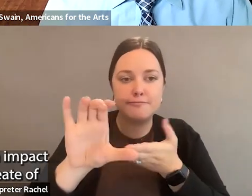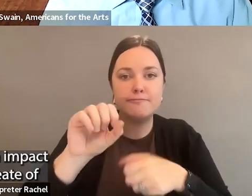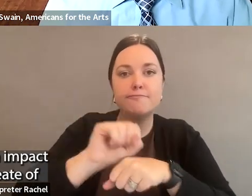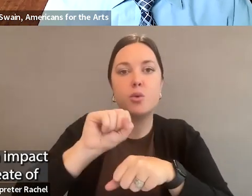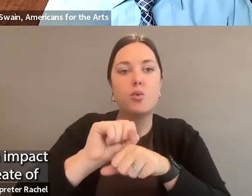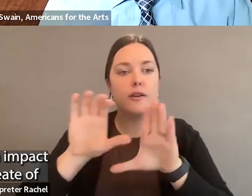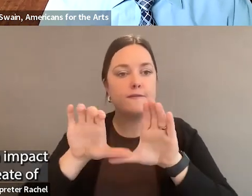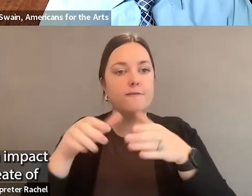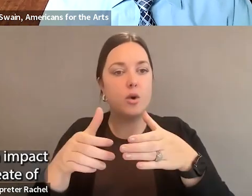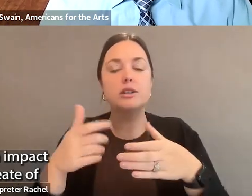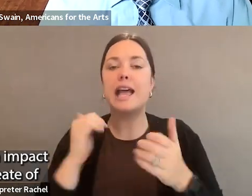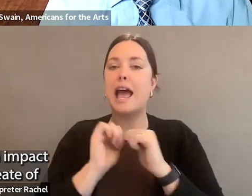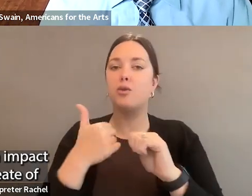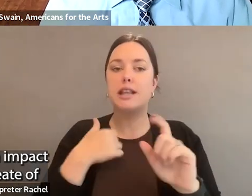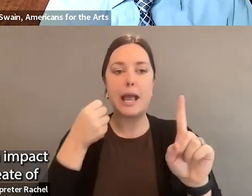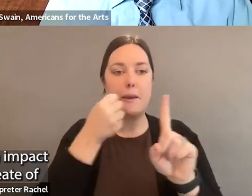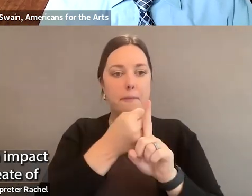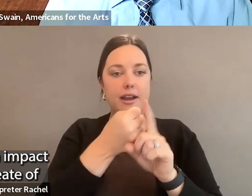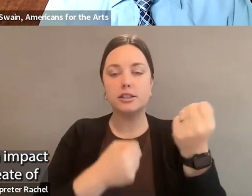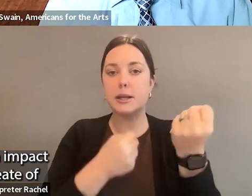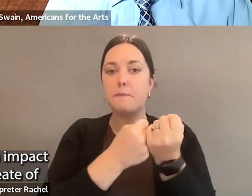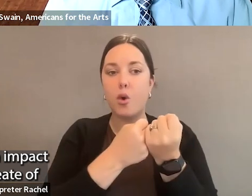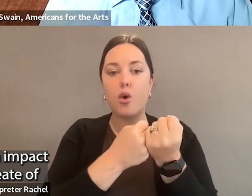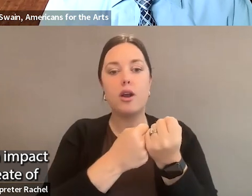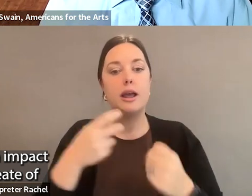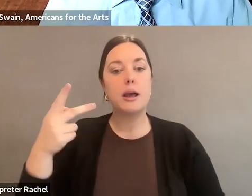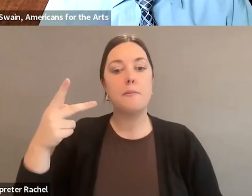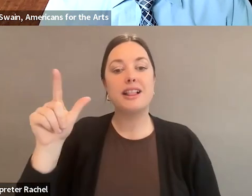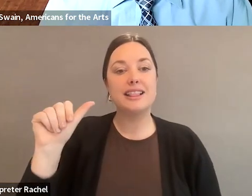election impact support the PLACE and CREATE acts?